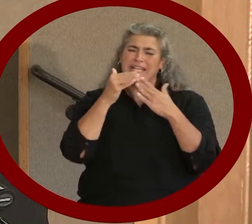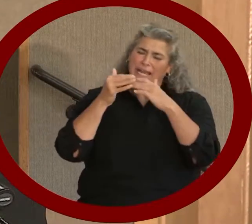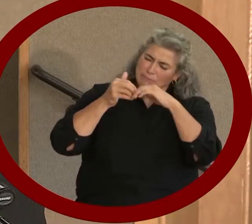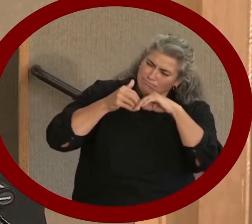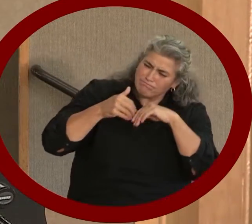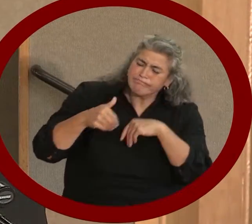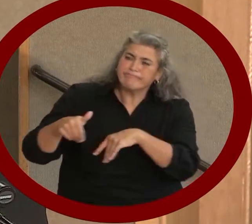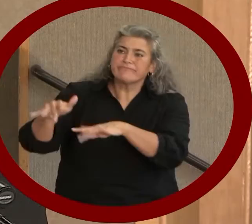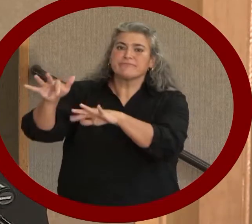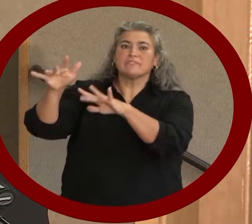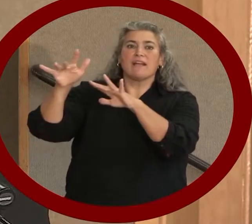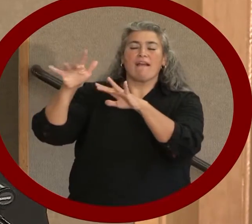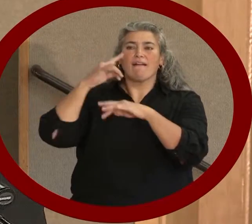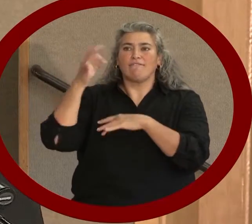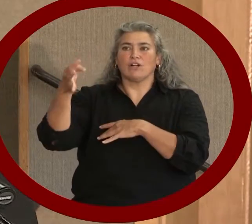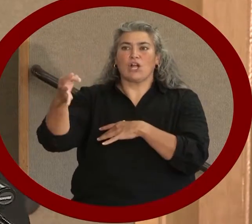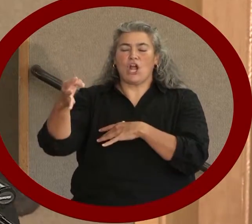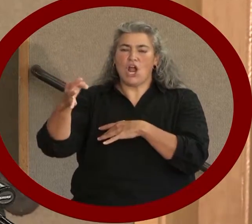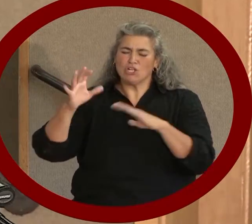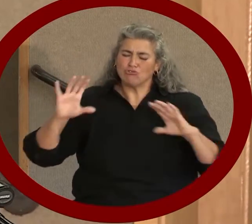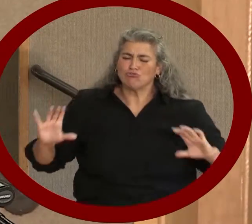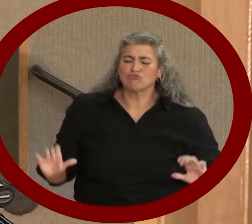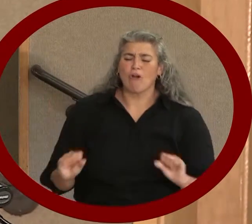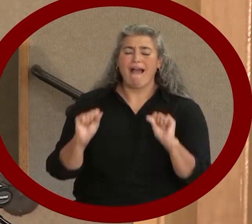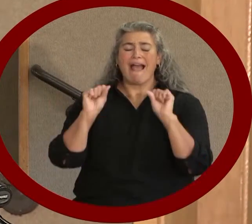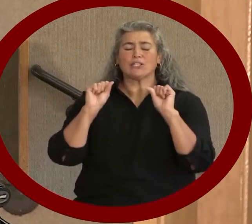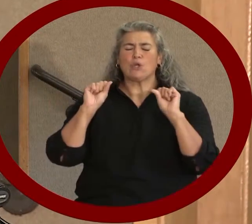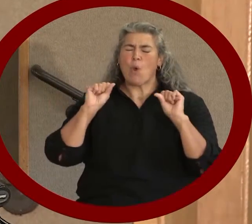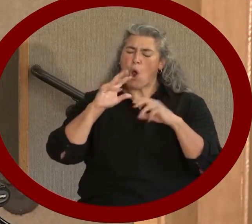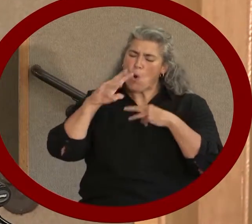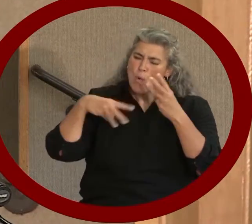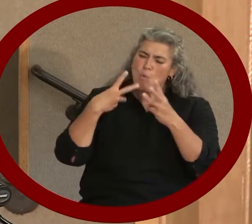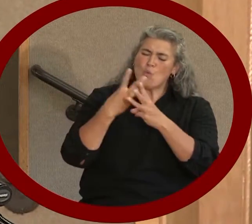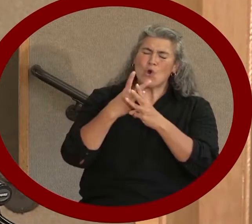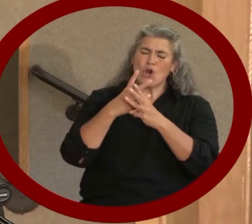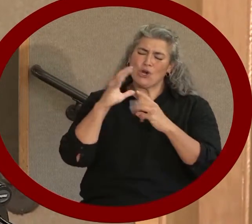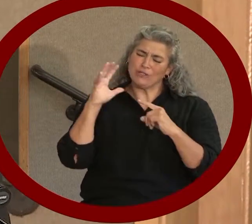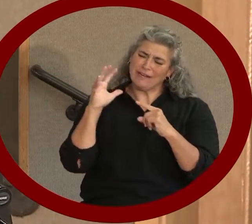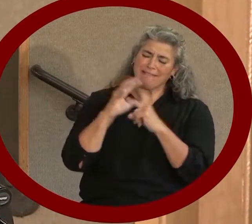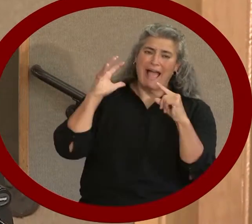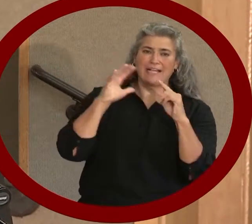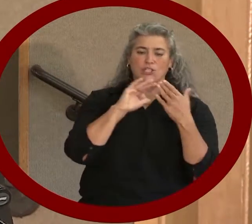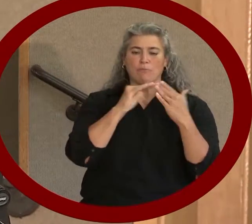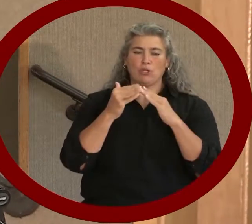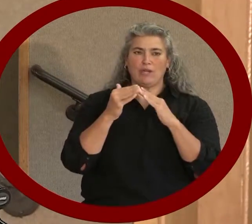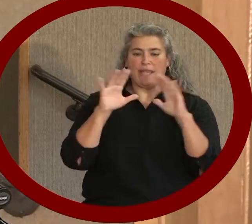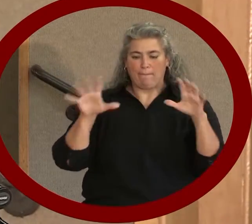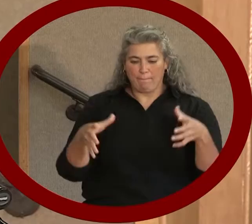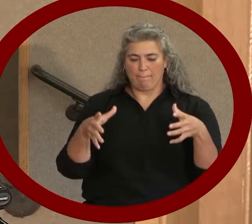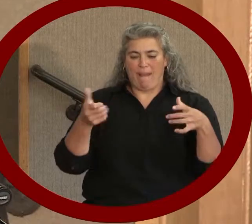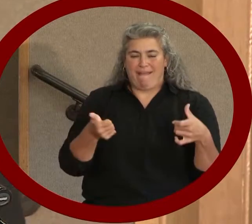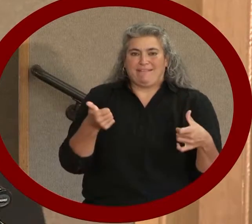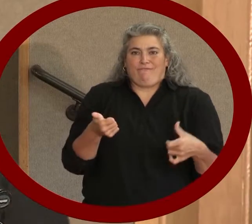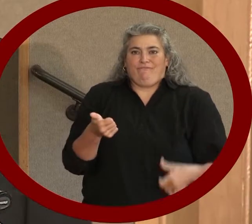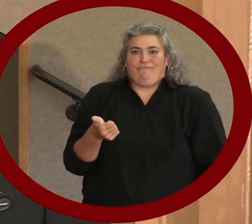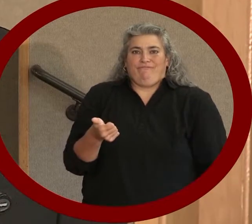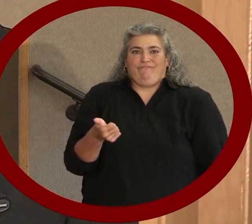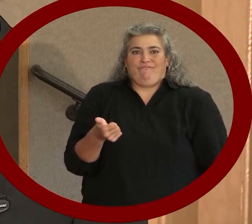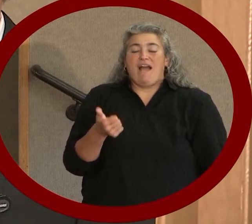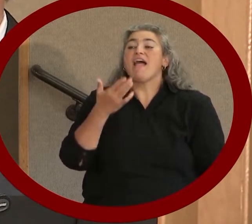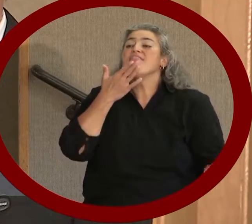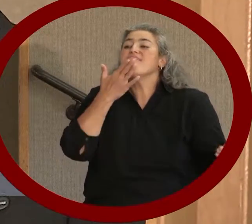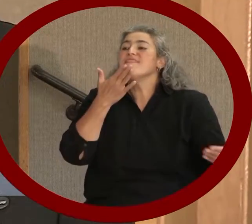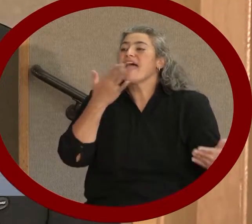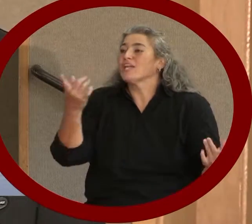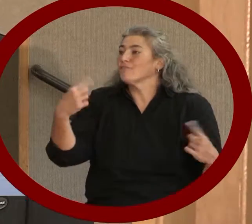be striving to be a world-class community all its own. And so I want to thank everybody for coming